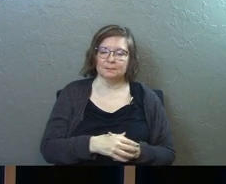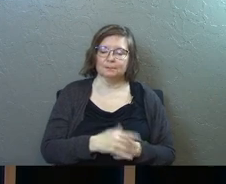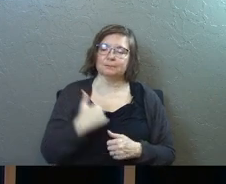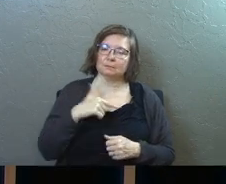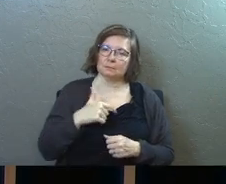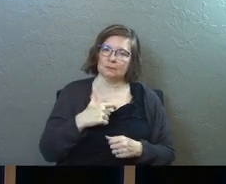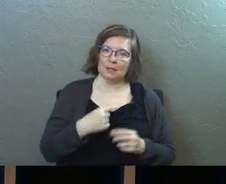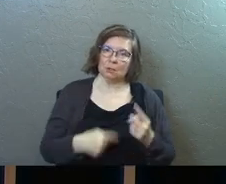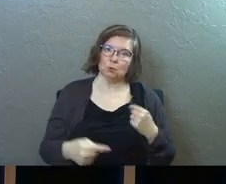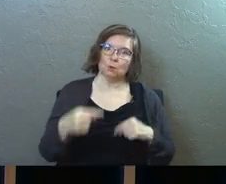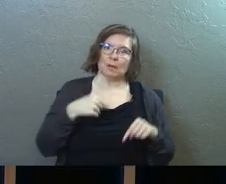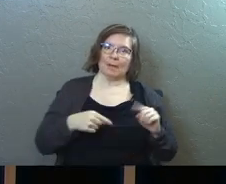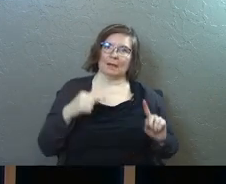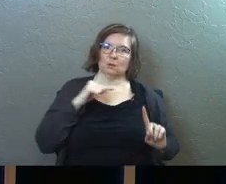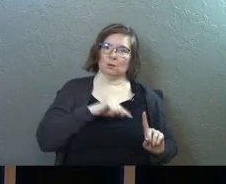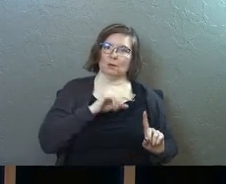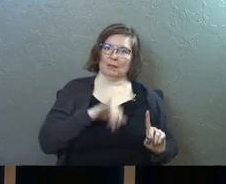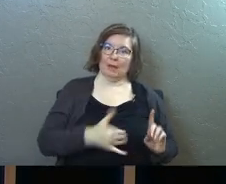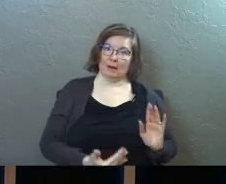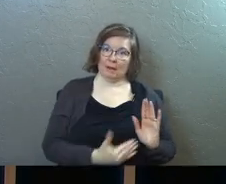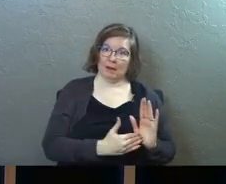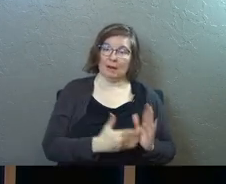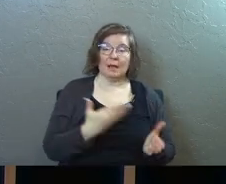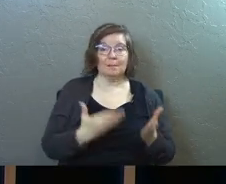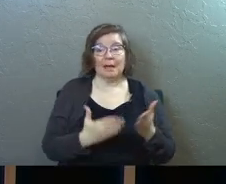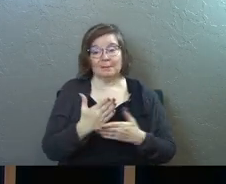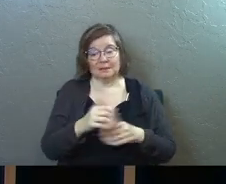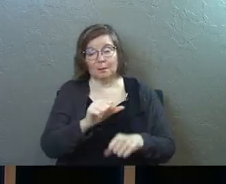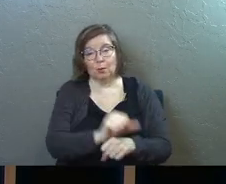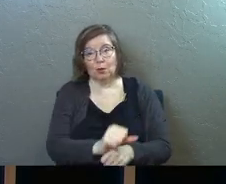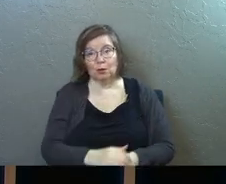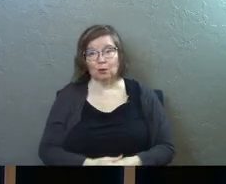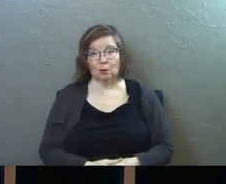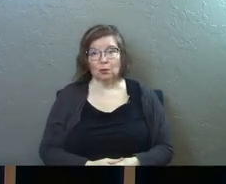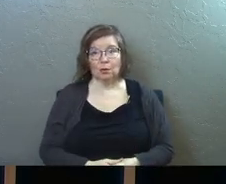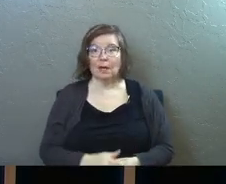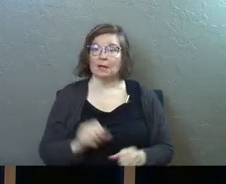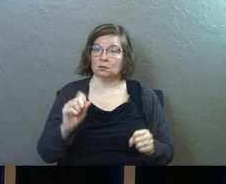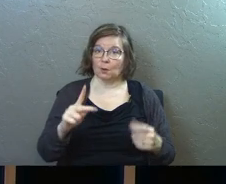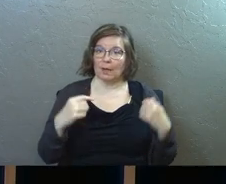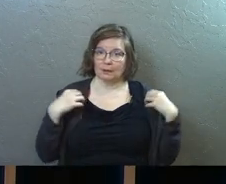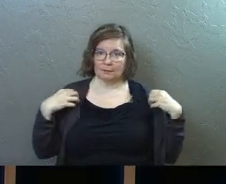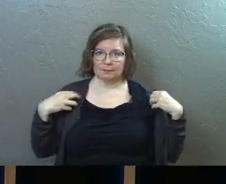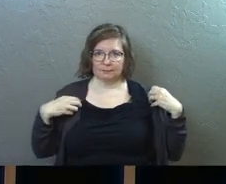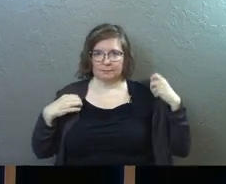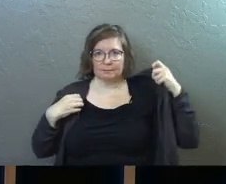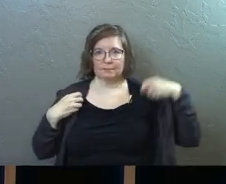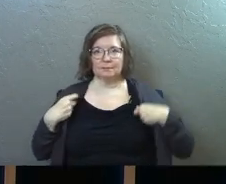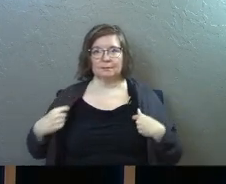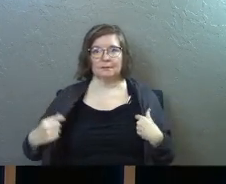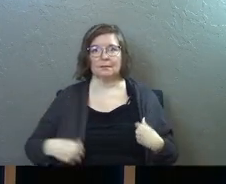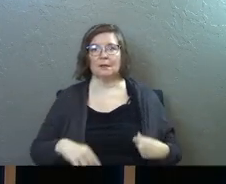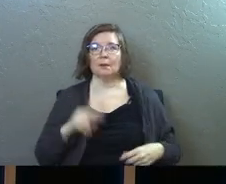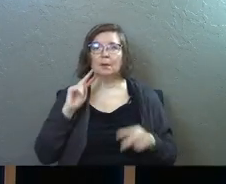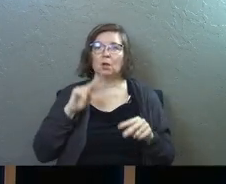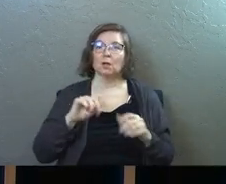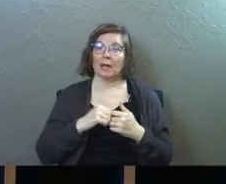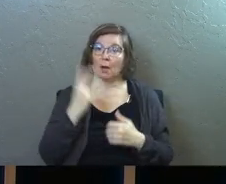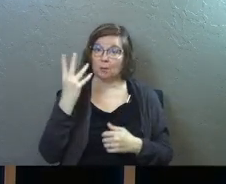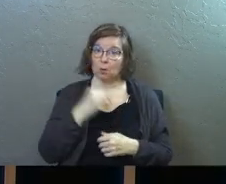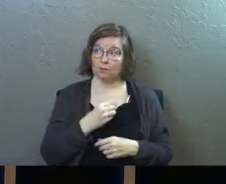and we need to get back there and it may be some work and it's okay but look how beautiful it is.